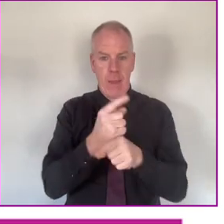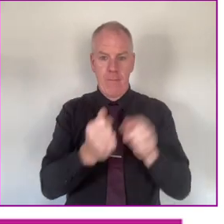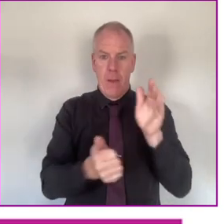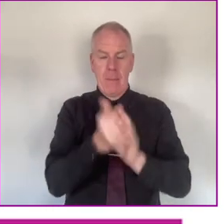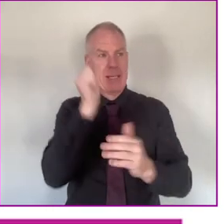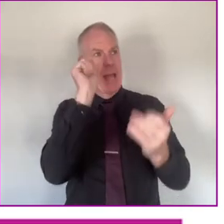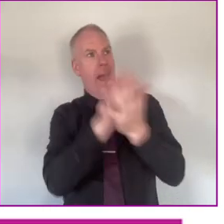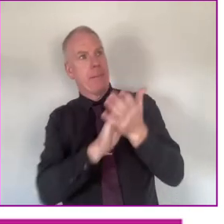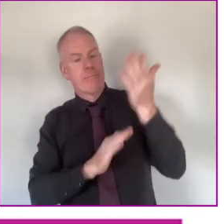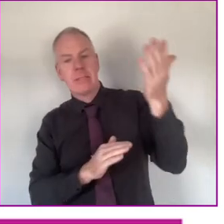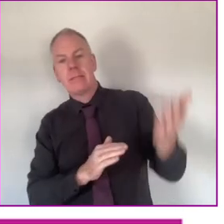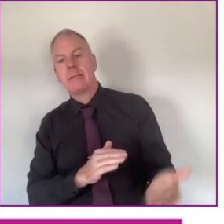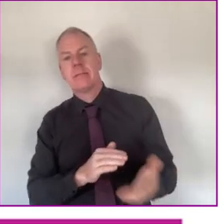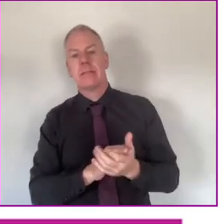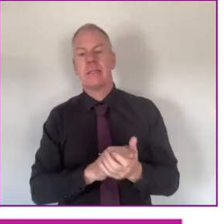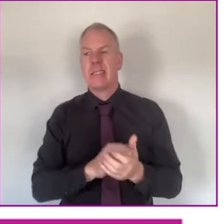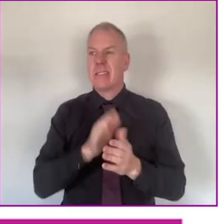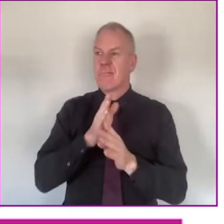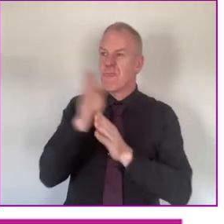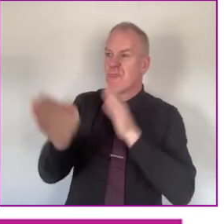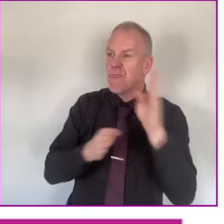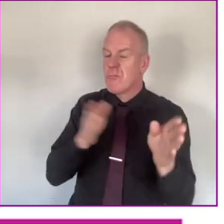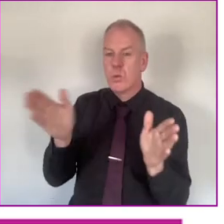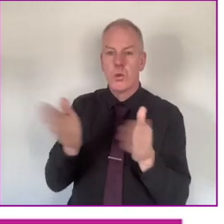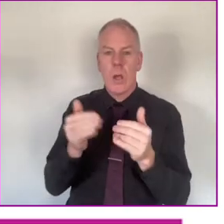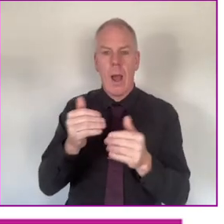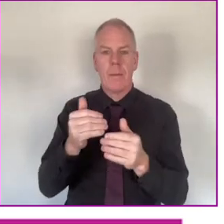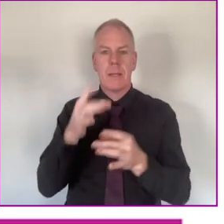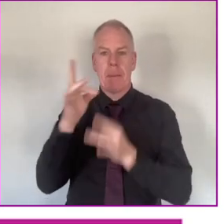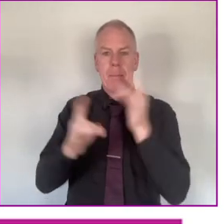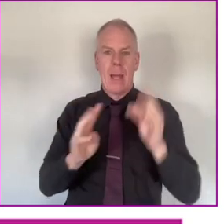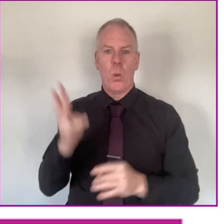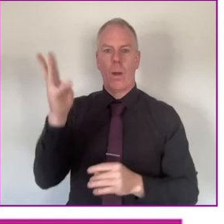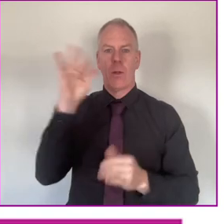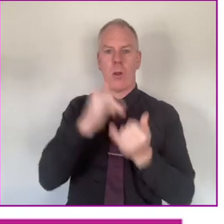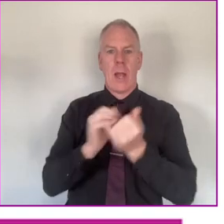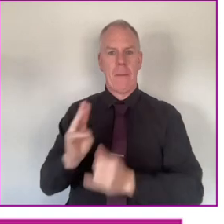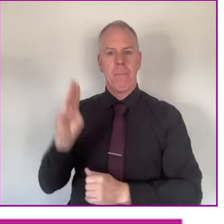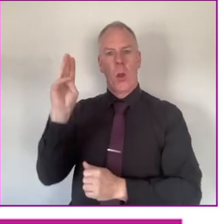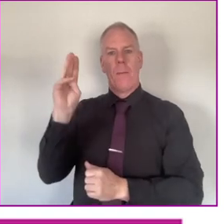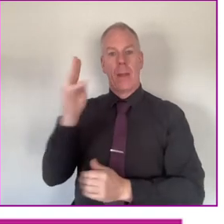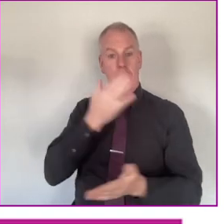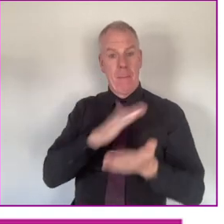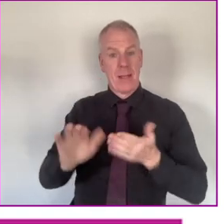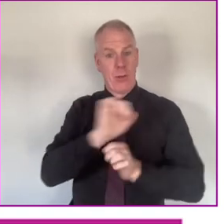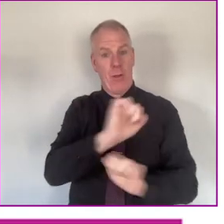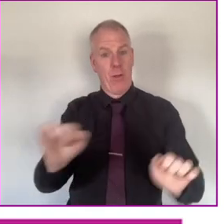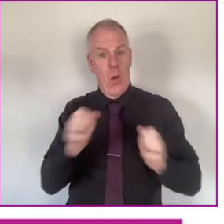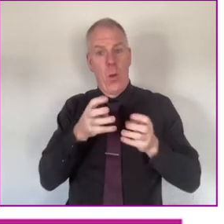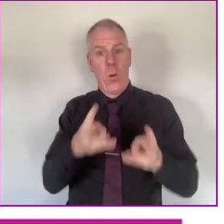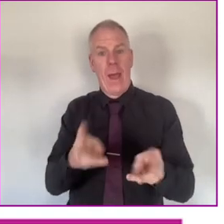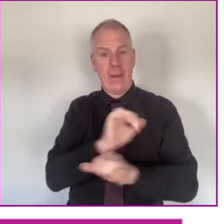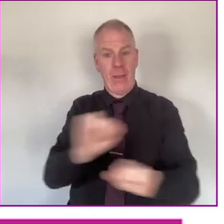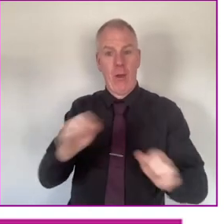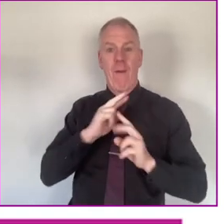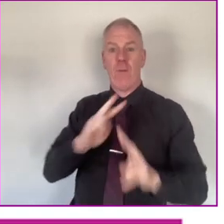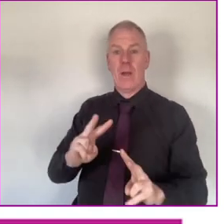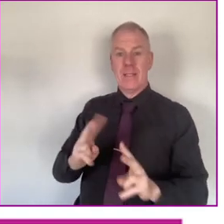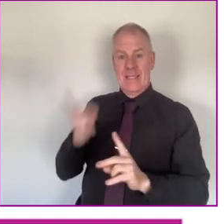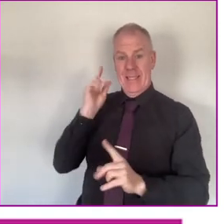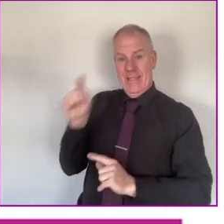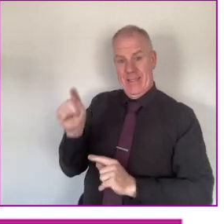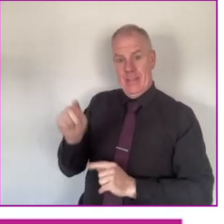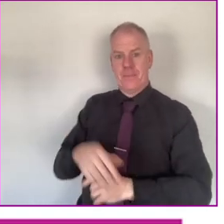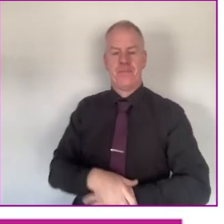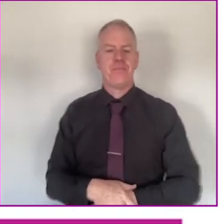for buildings that were empty. They went around to shops and decorated the windows purple, put a message in their own way, and their own